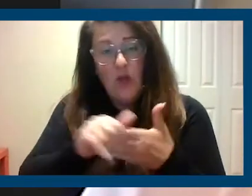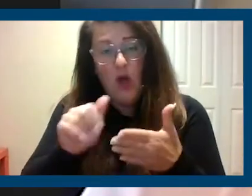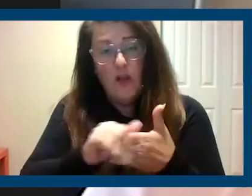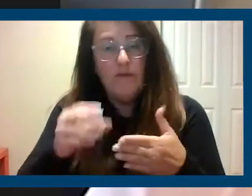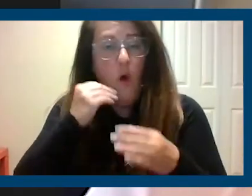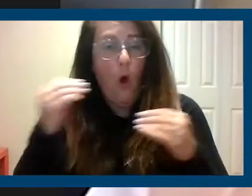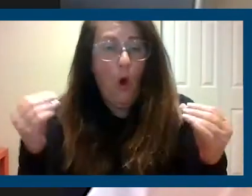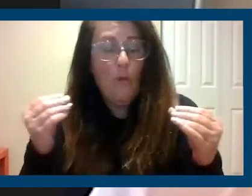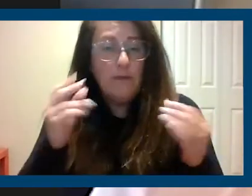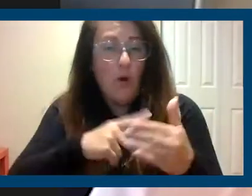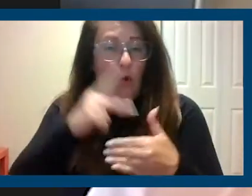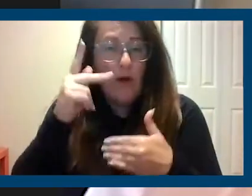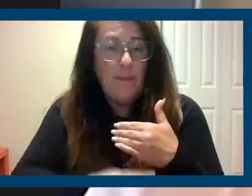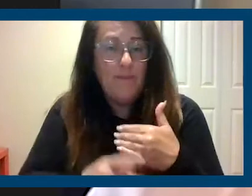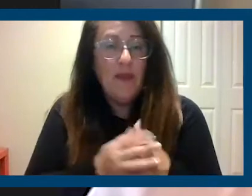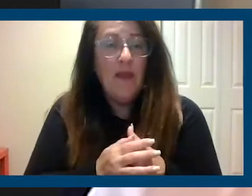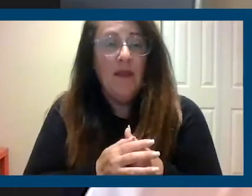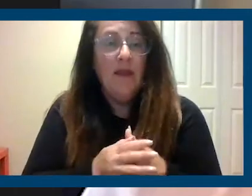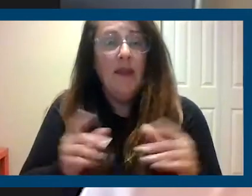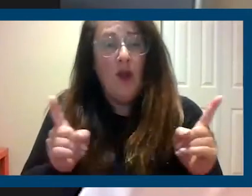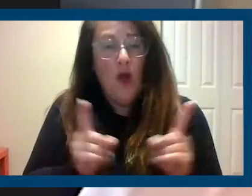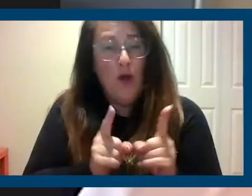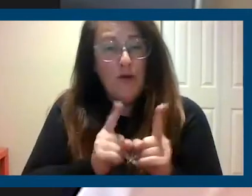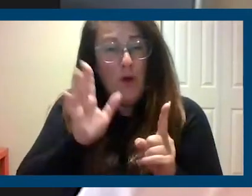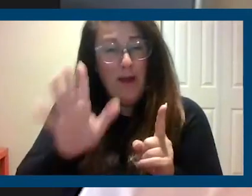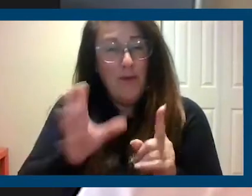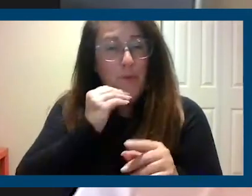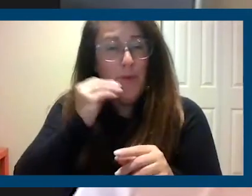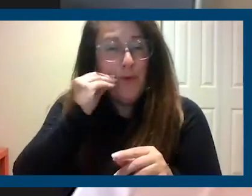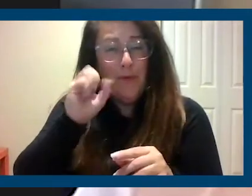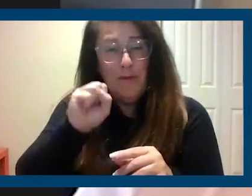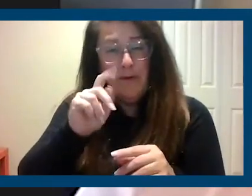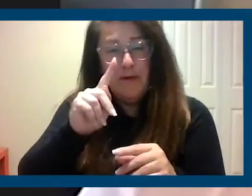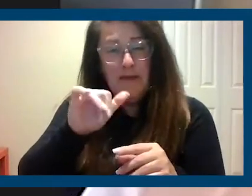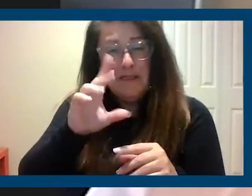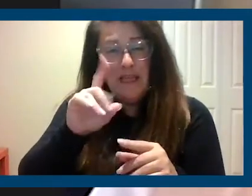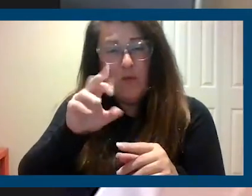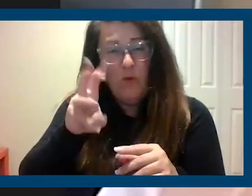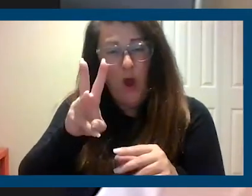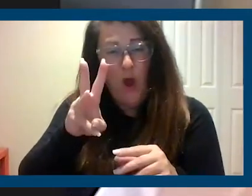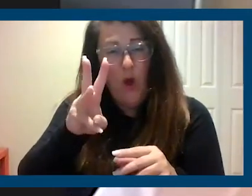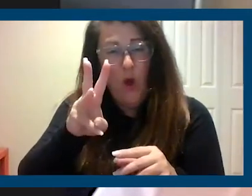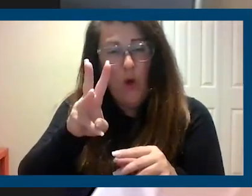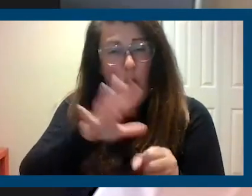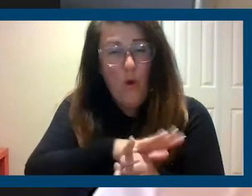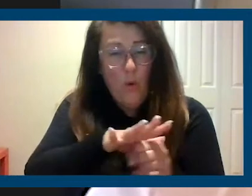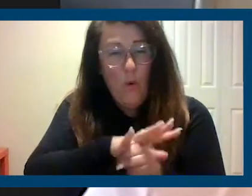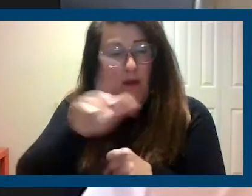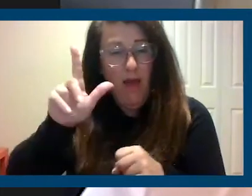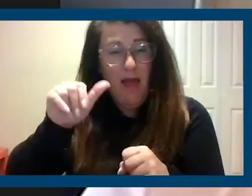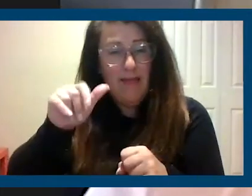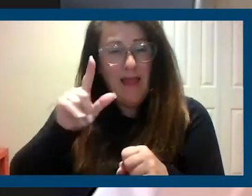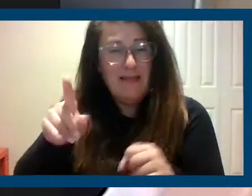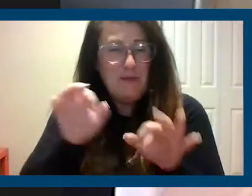actually represents a homeless capital of the United States, which is Skid Row. Uh, so this is also a very important proposition for him.